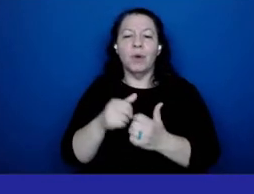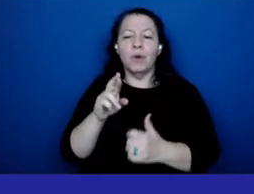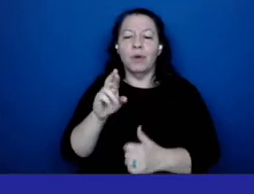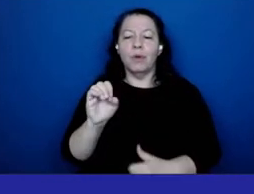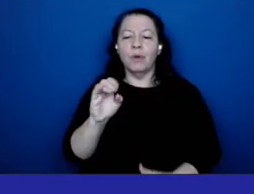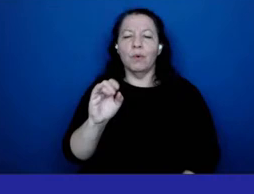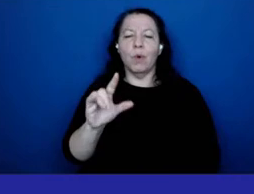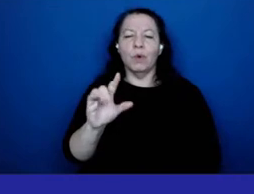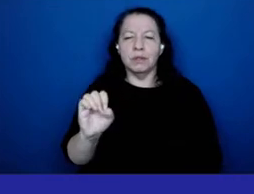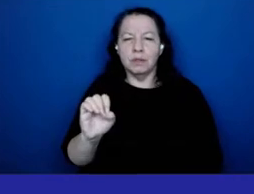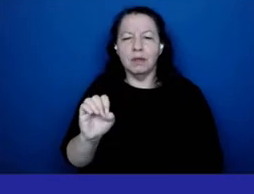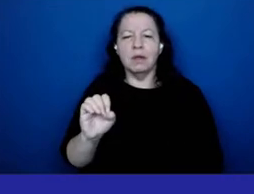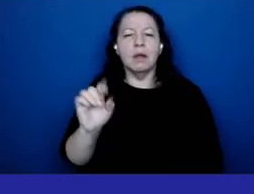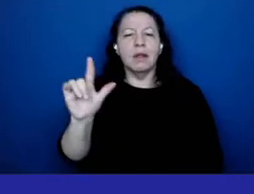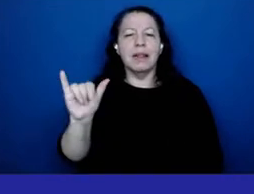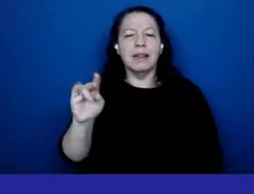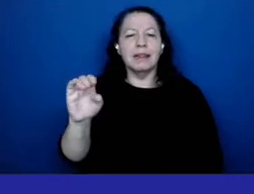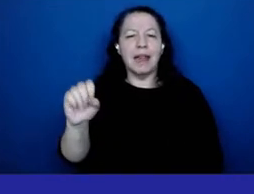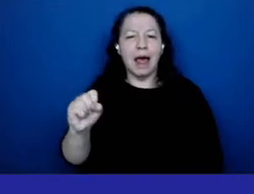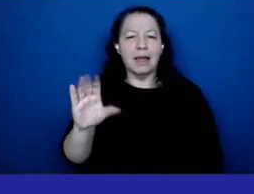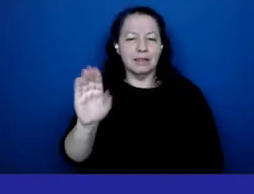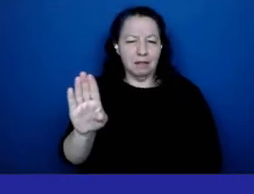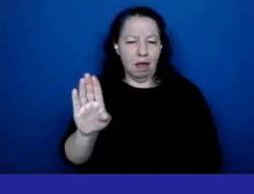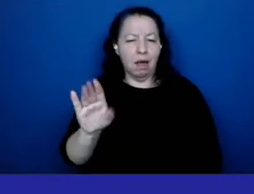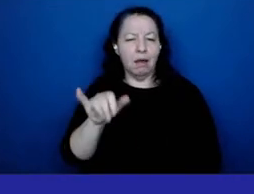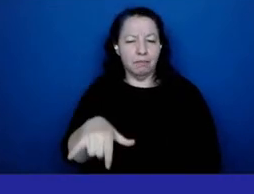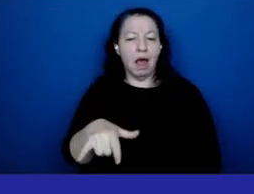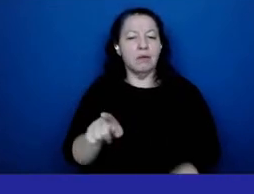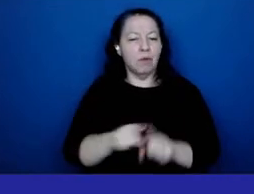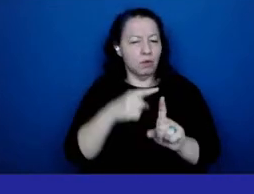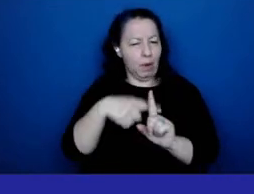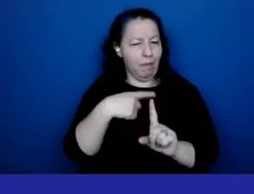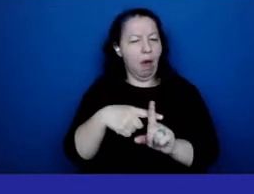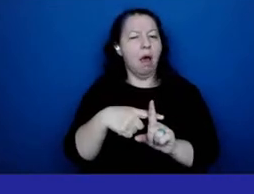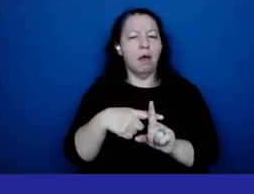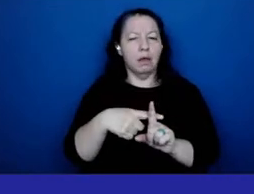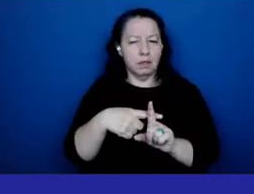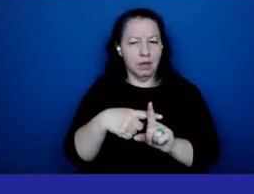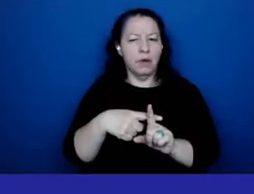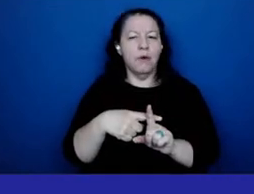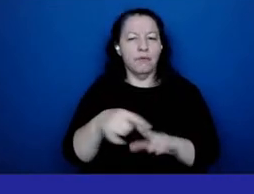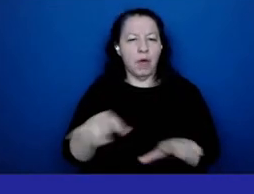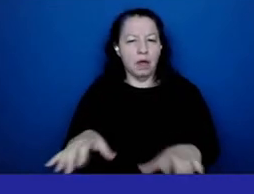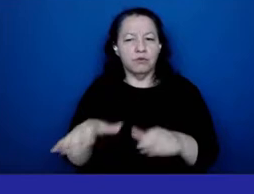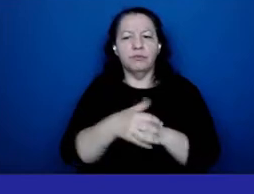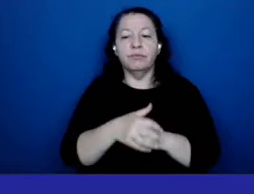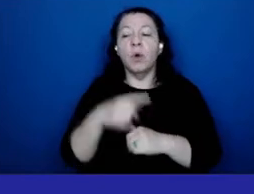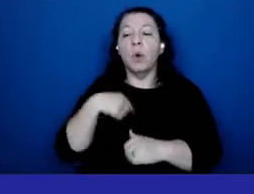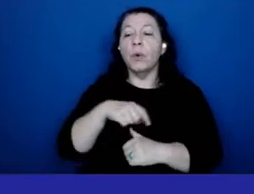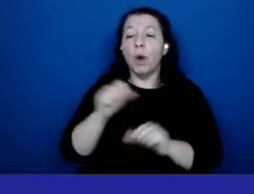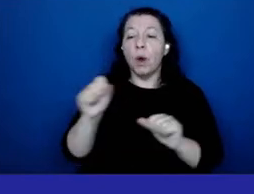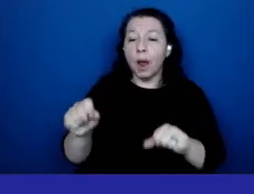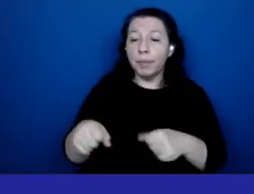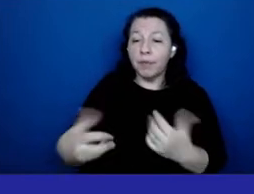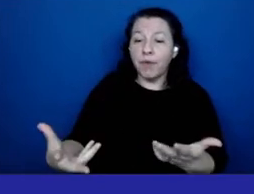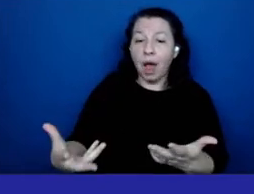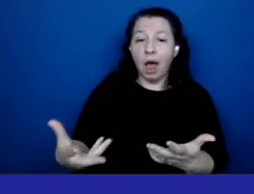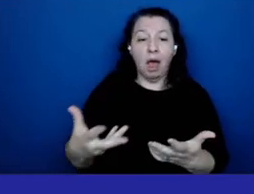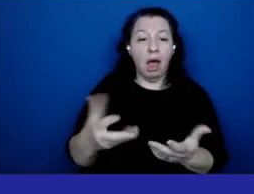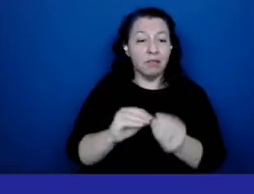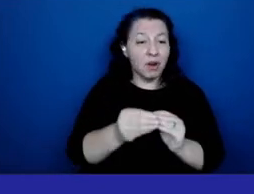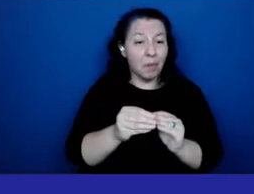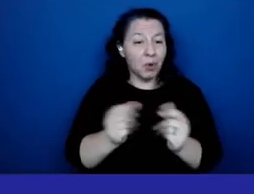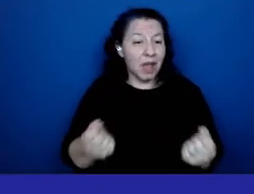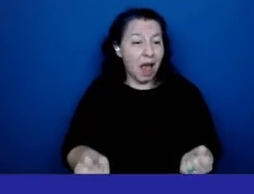is also a positive. We are unable to provide statistics on how many patients have